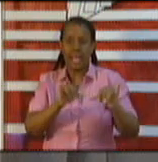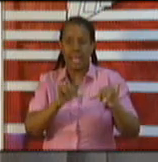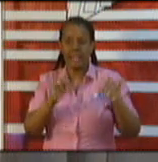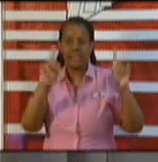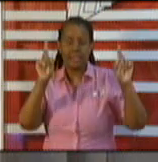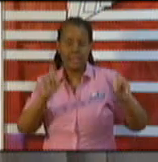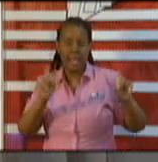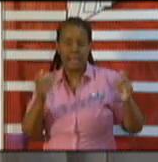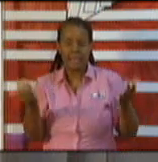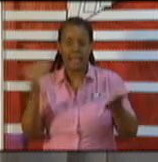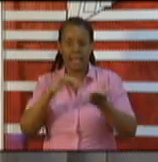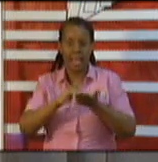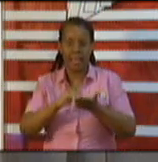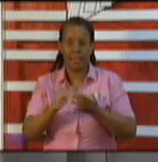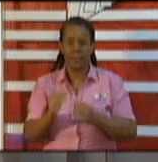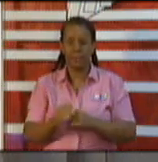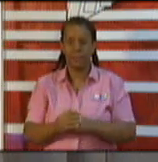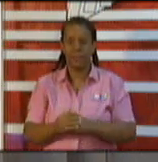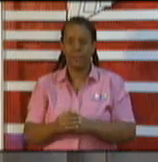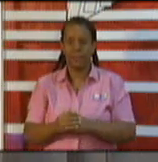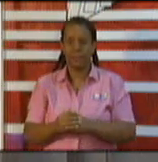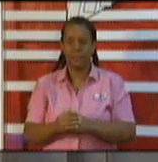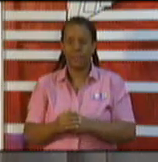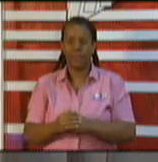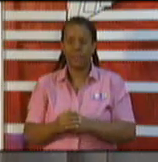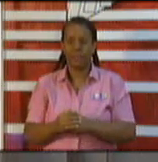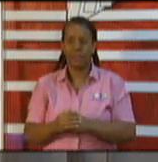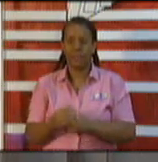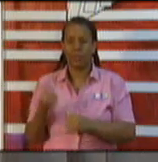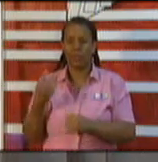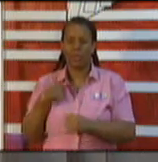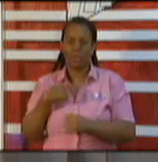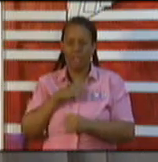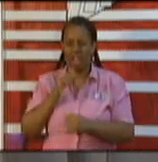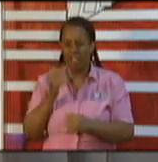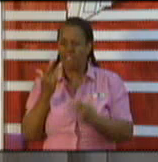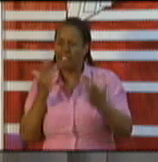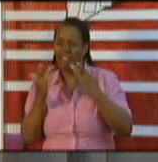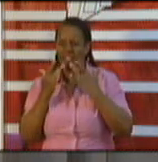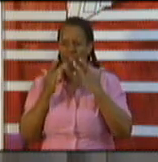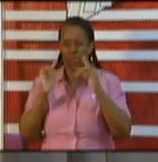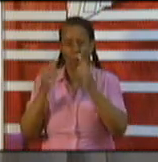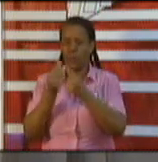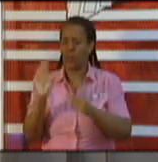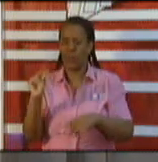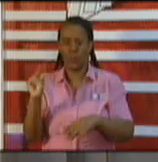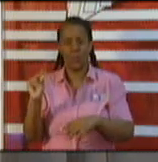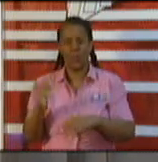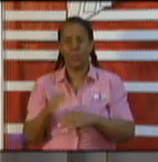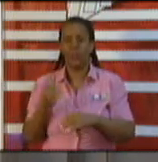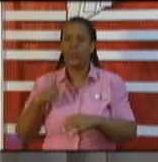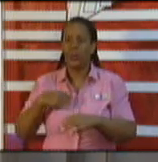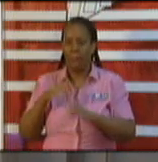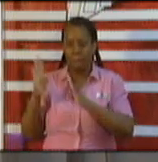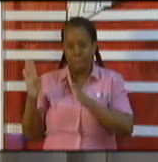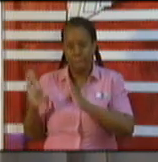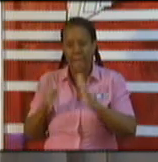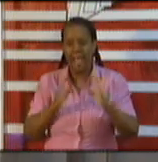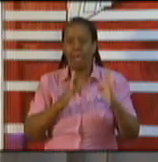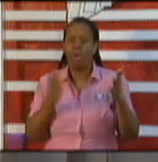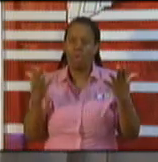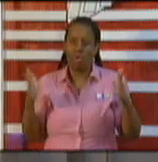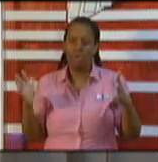we are looking at any group or we are victimizing any group. Quite the contrary. We were very concerned so we took the decision